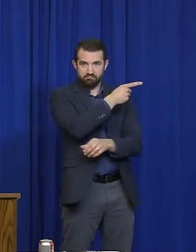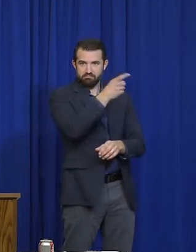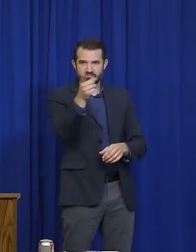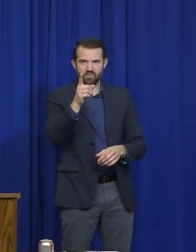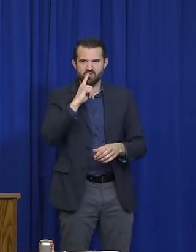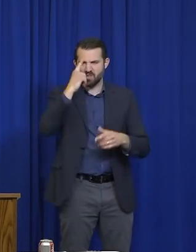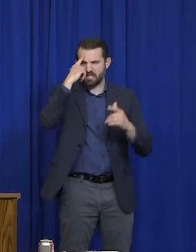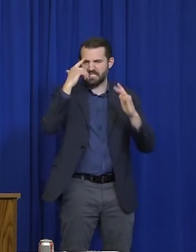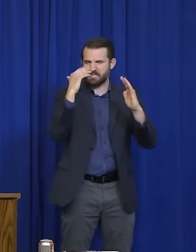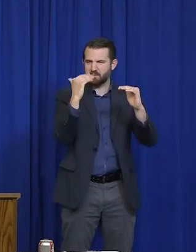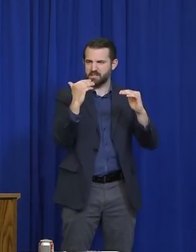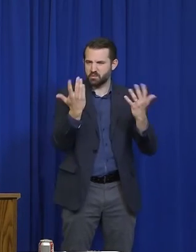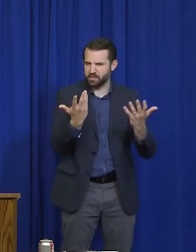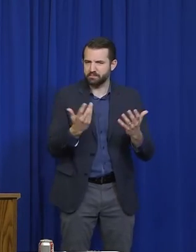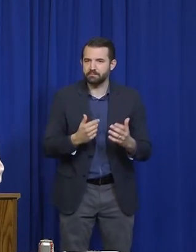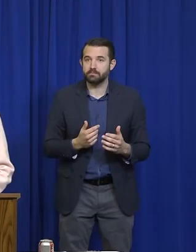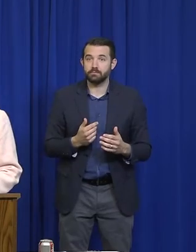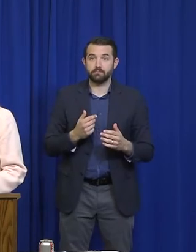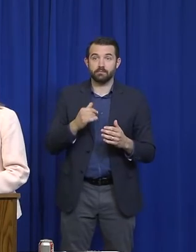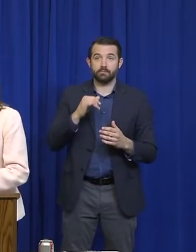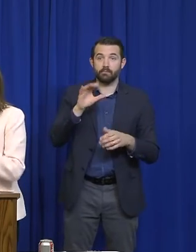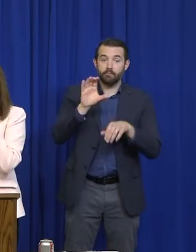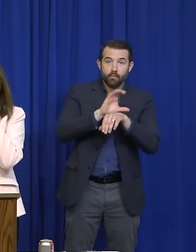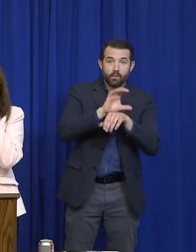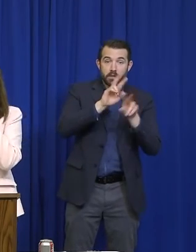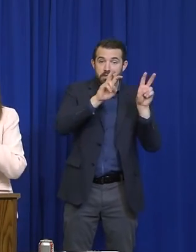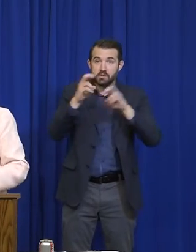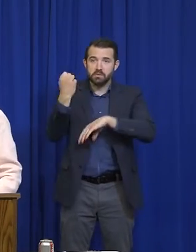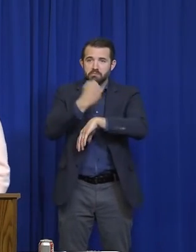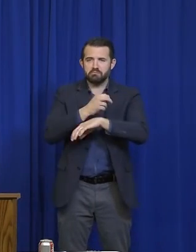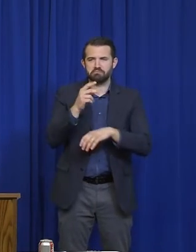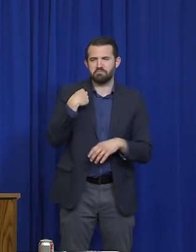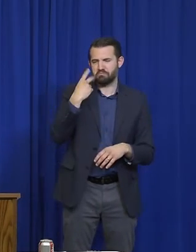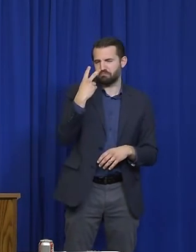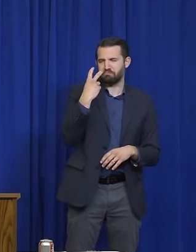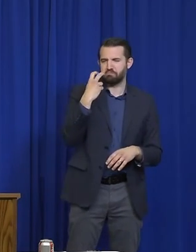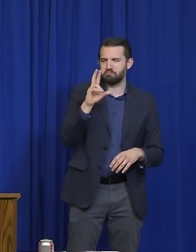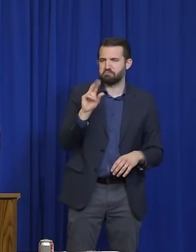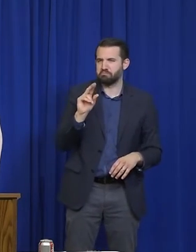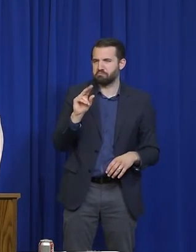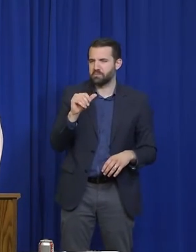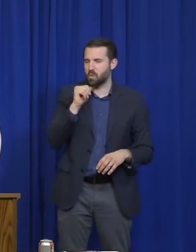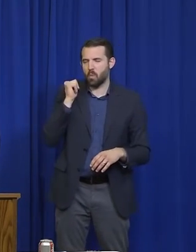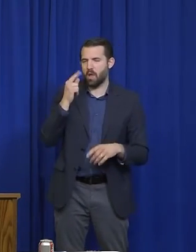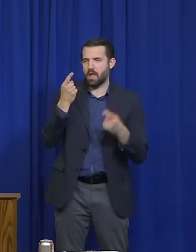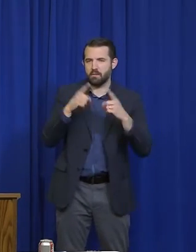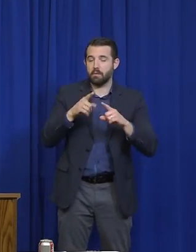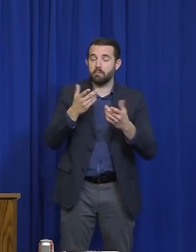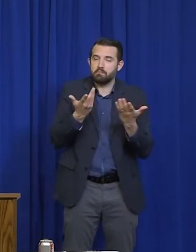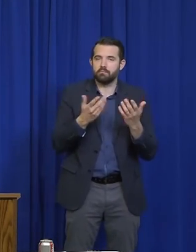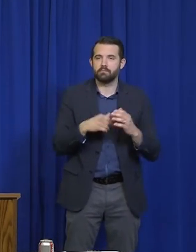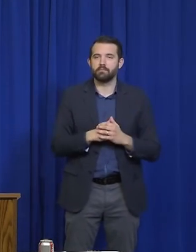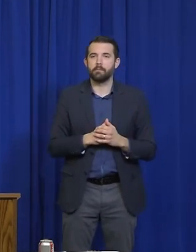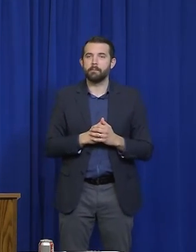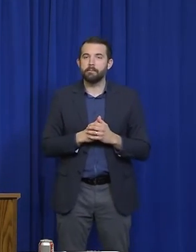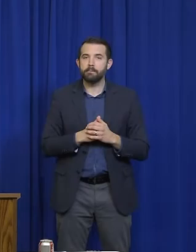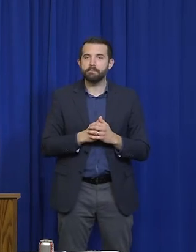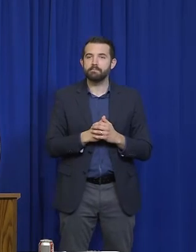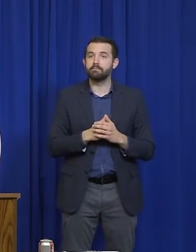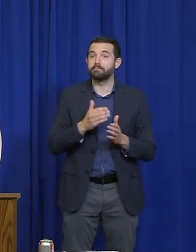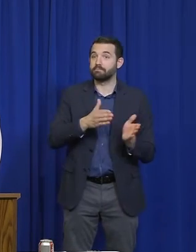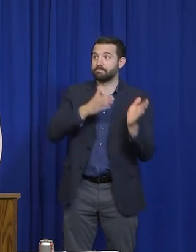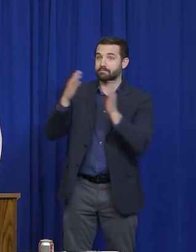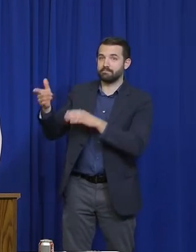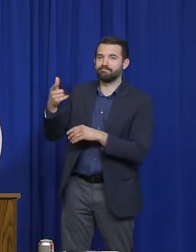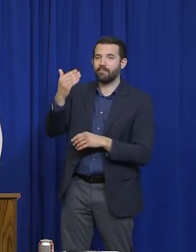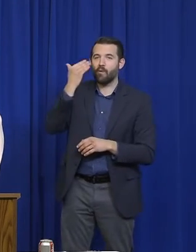certainly here to help with that as well. And that doesn't mean just because a business or an entity has a sort of good housekeeping seal of approval that you